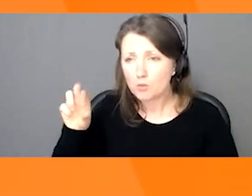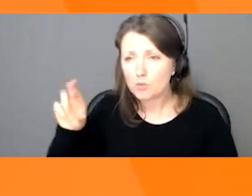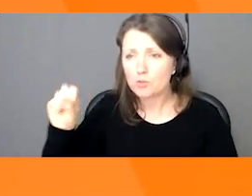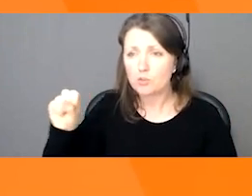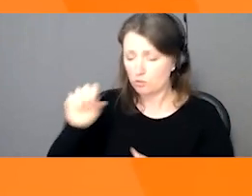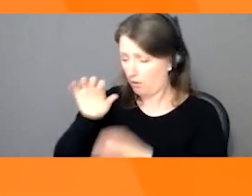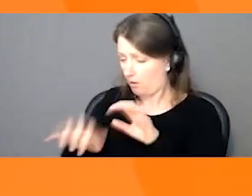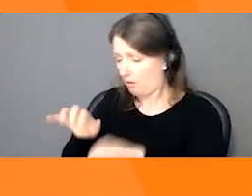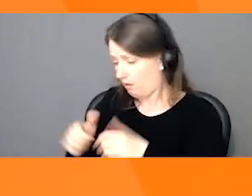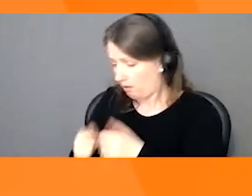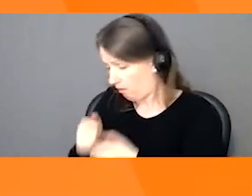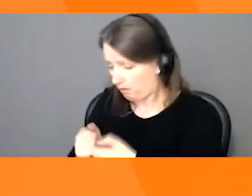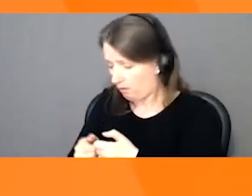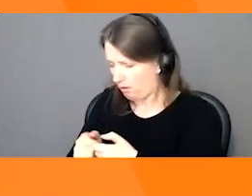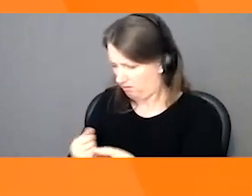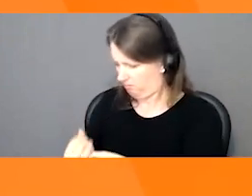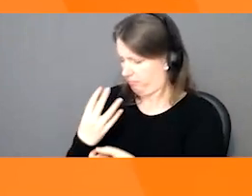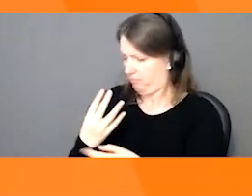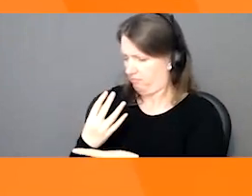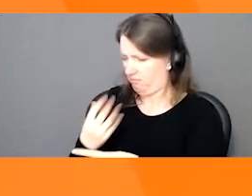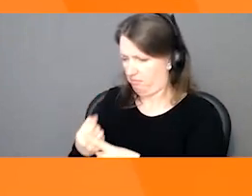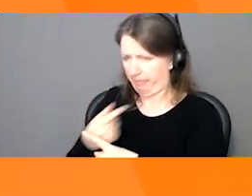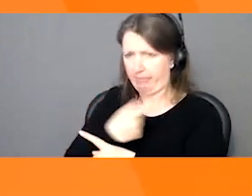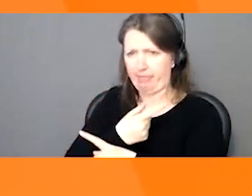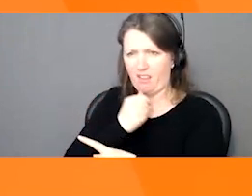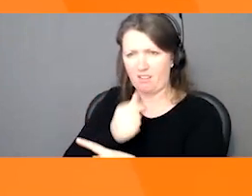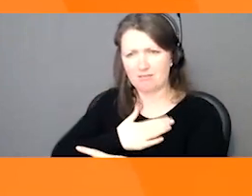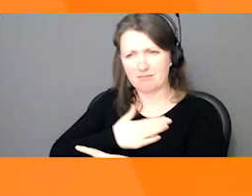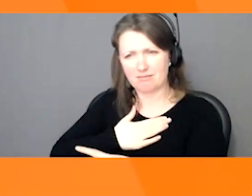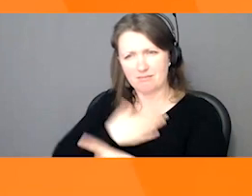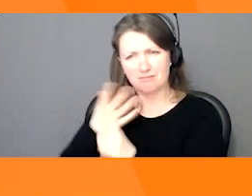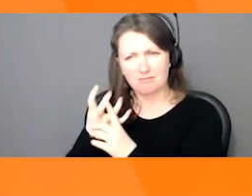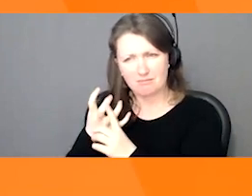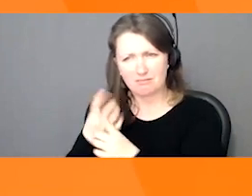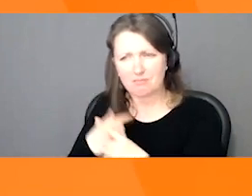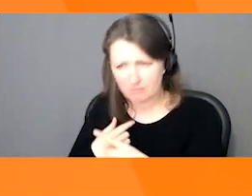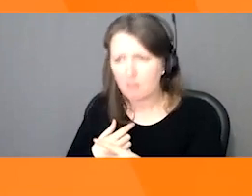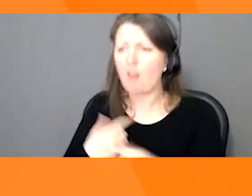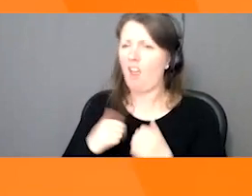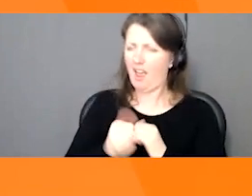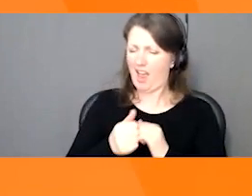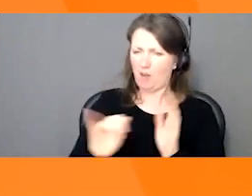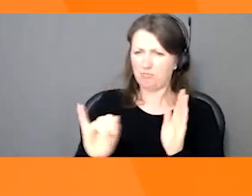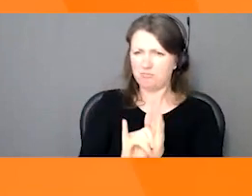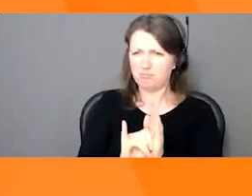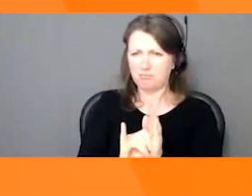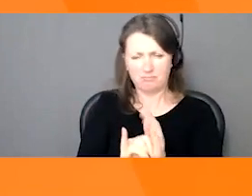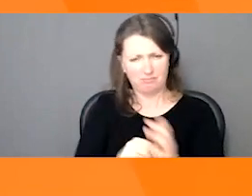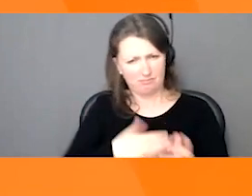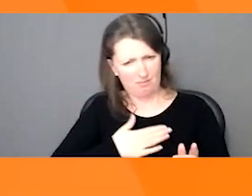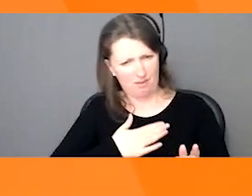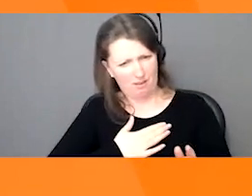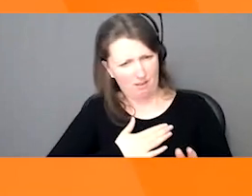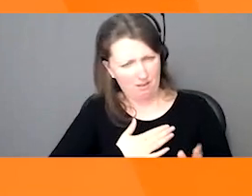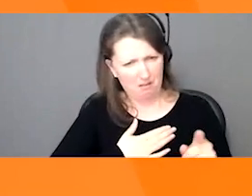for search engines to find the right products each and every time, let alone look for duplicates or flag incorrect information. Some